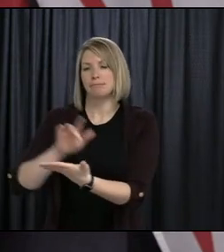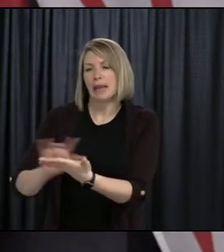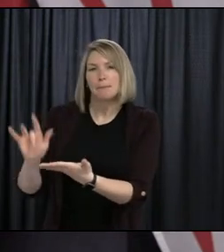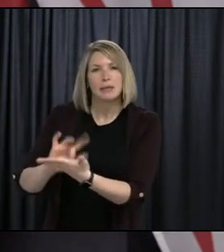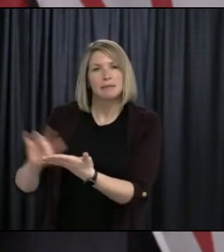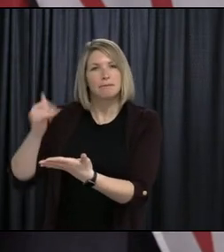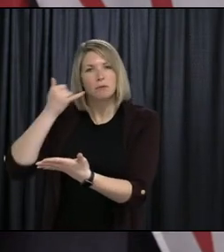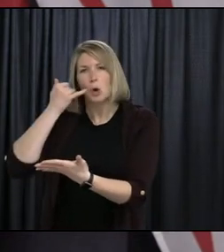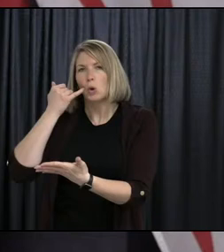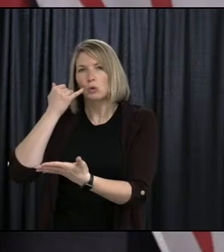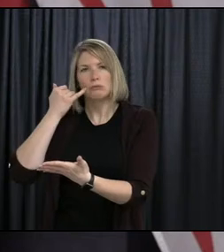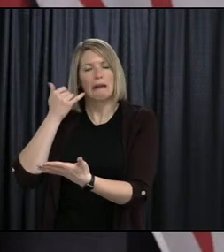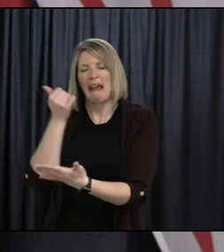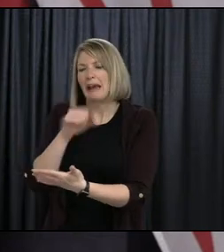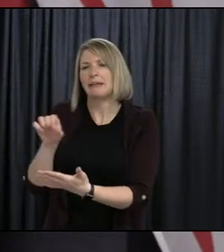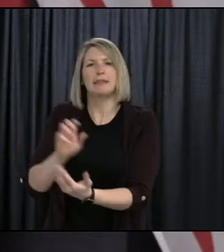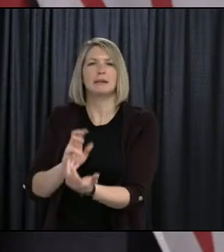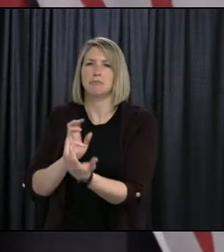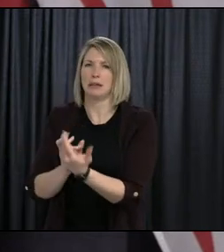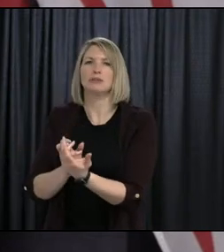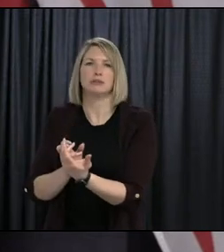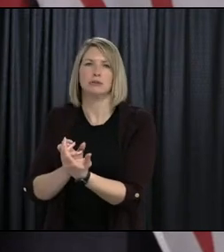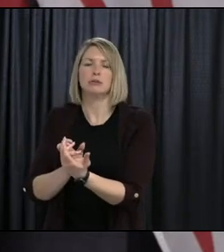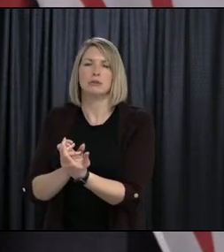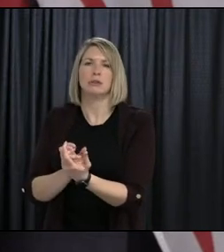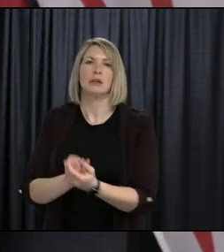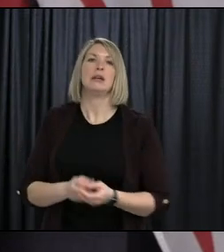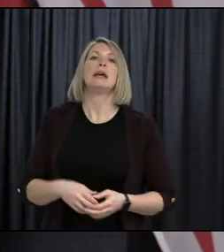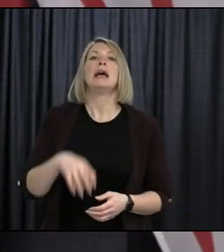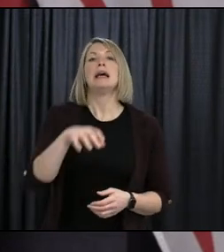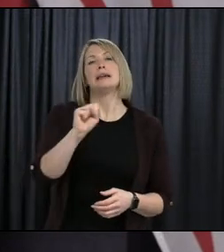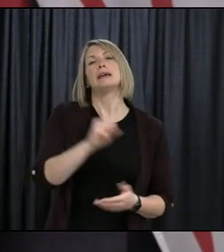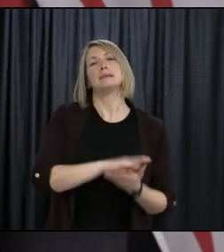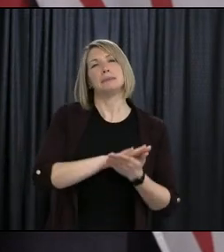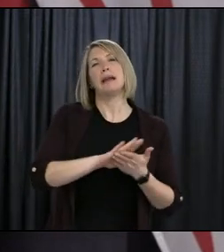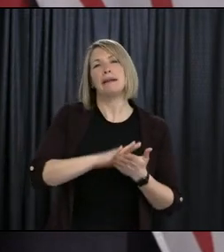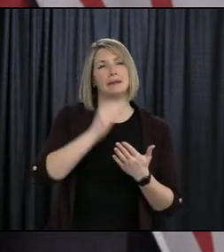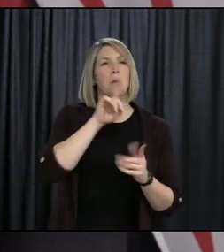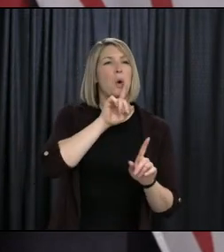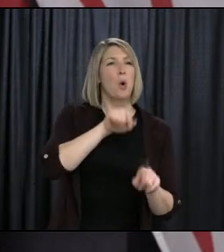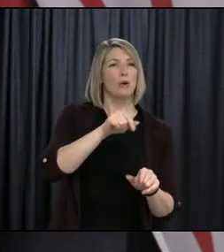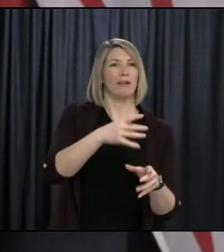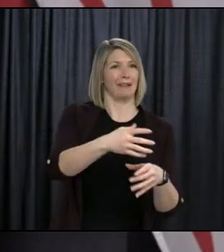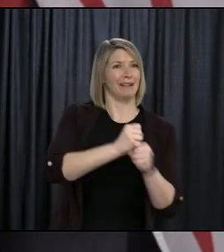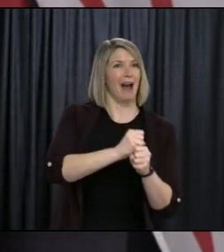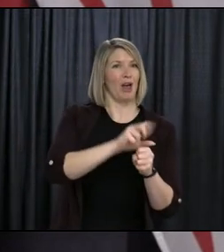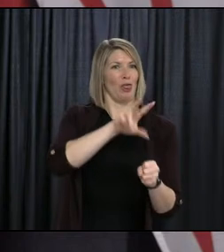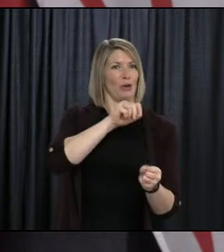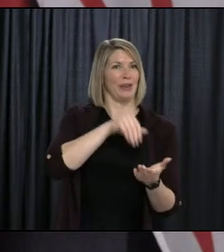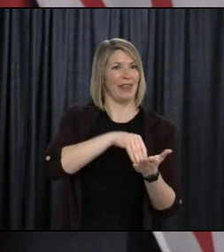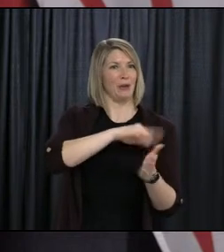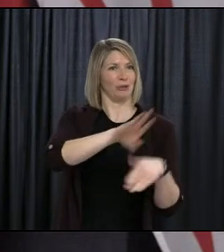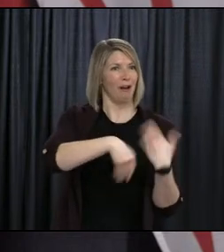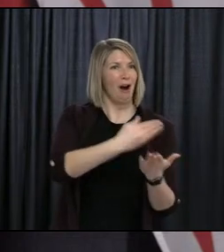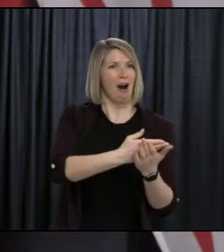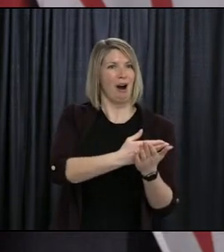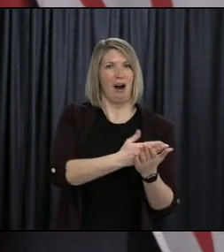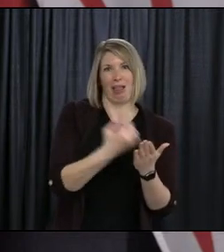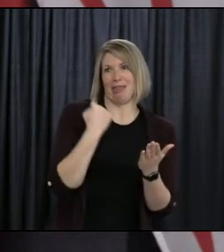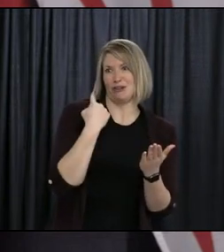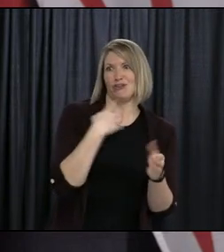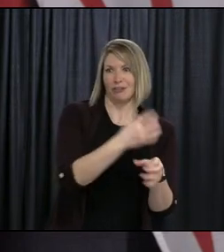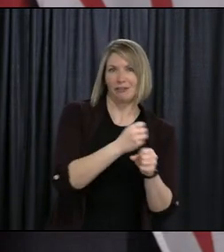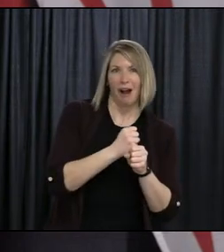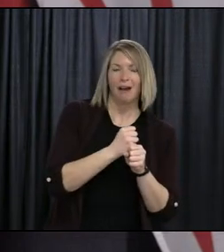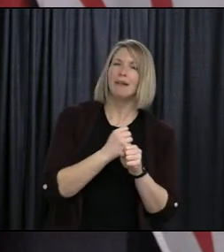they would have been received last year. But I guess in part because of the pandemic and production, and in